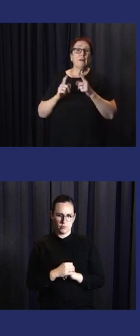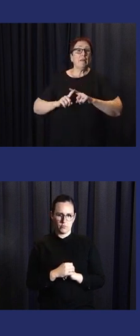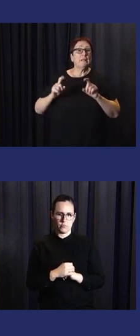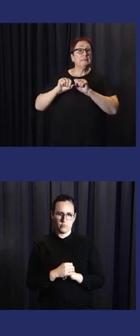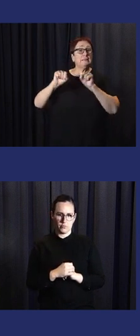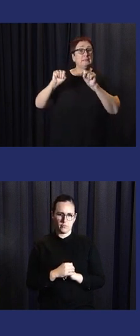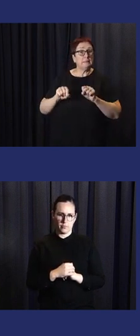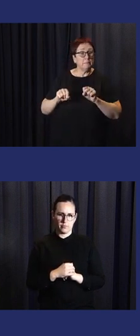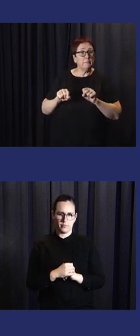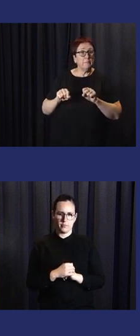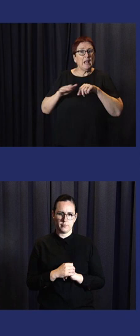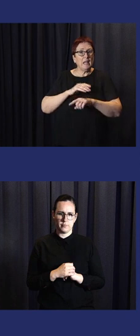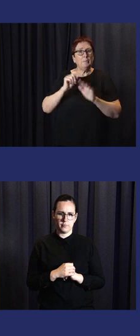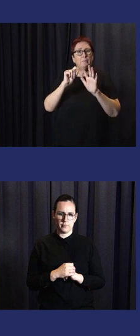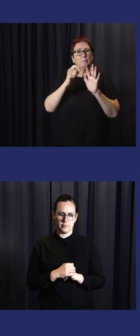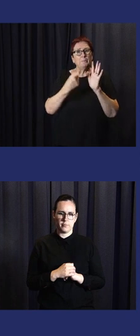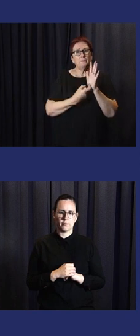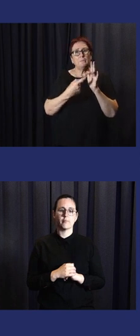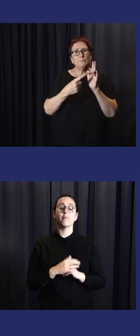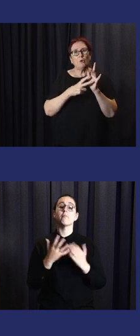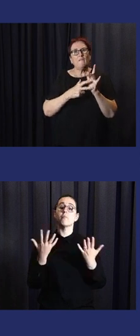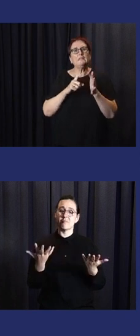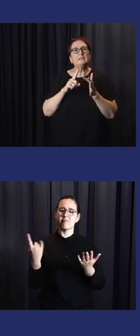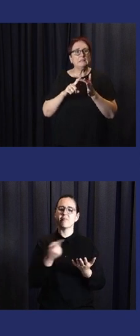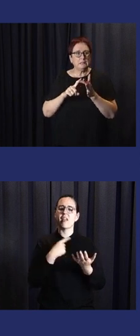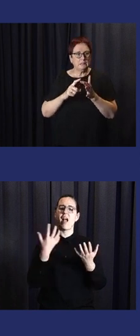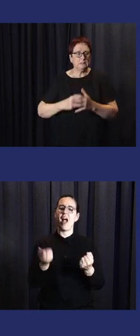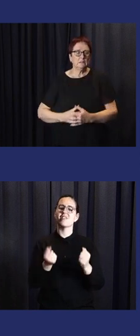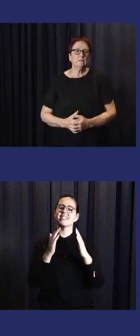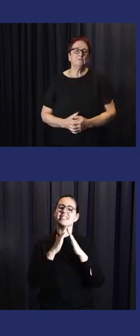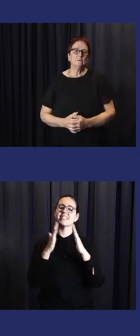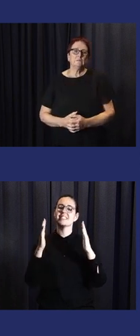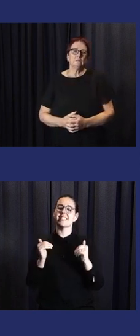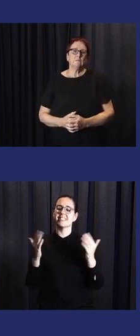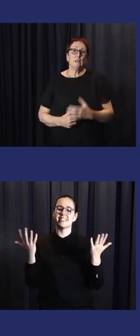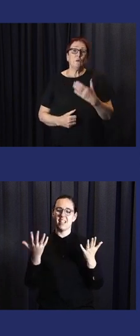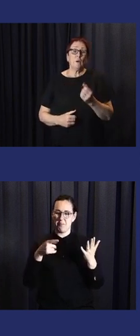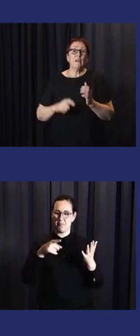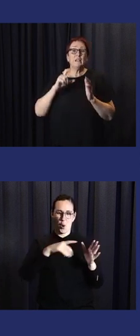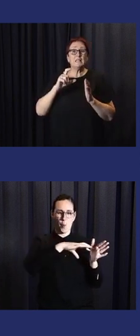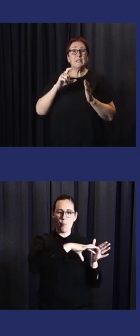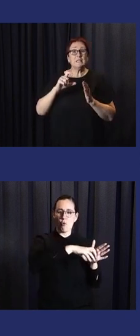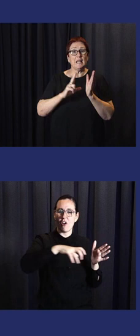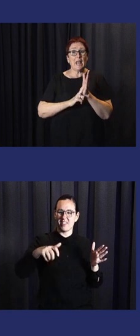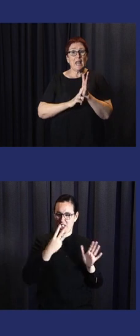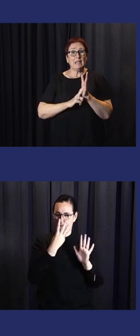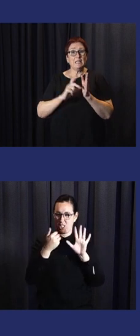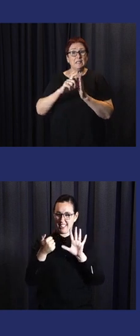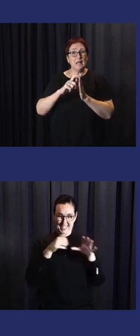in Vietnam. And similar to this, we have this system at the province level.